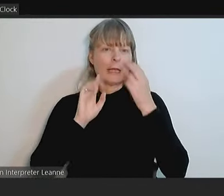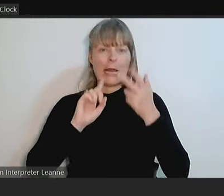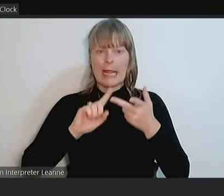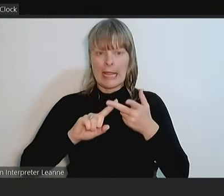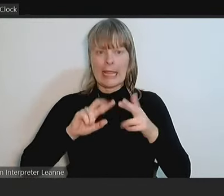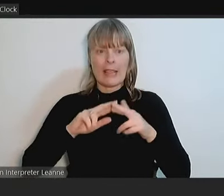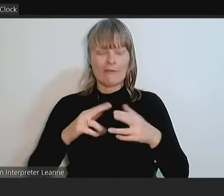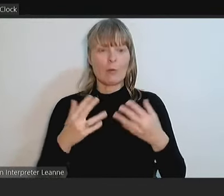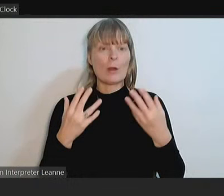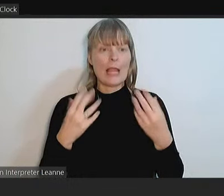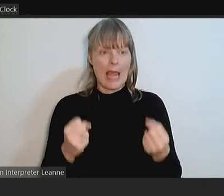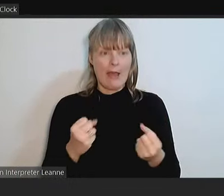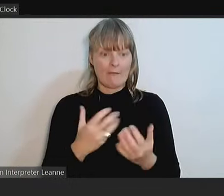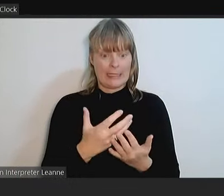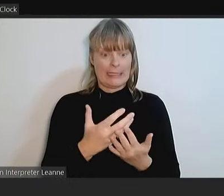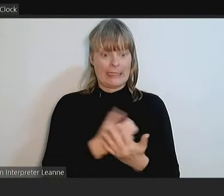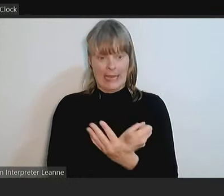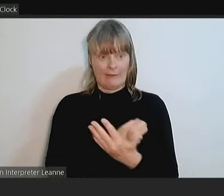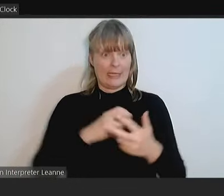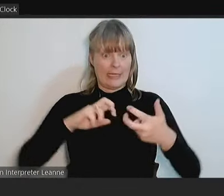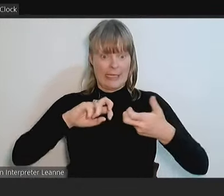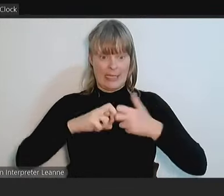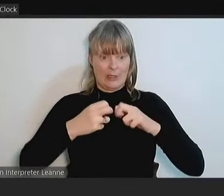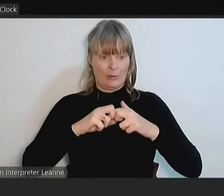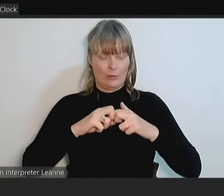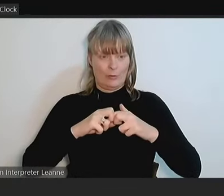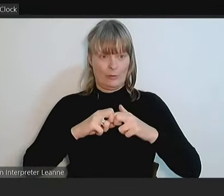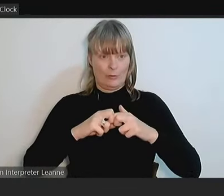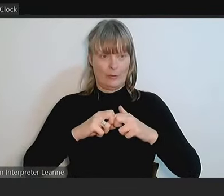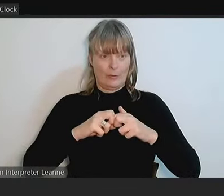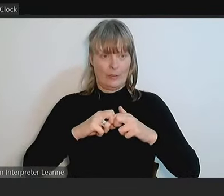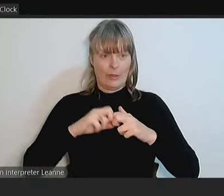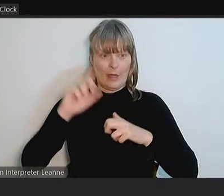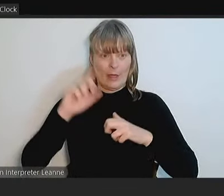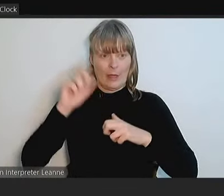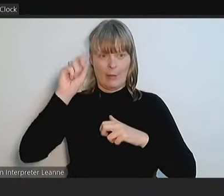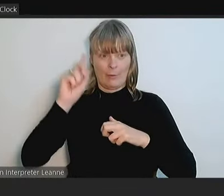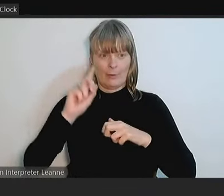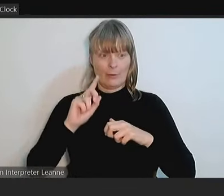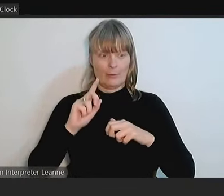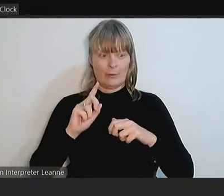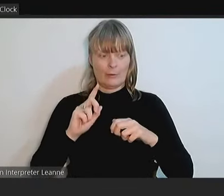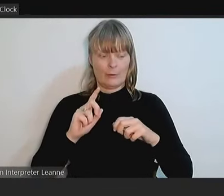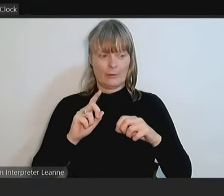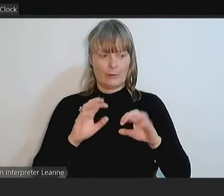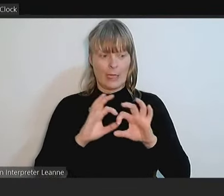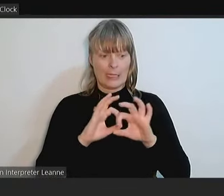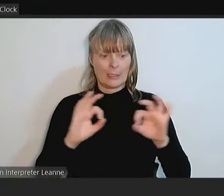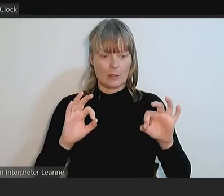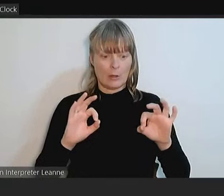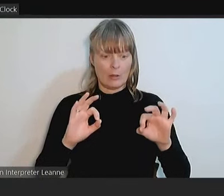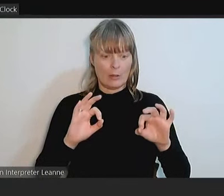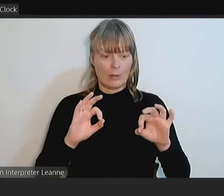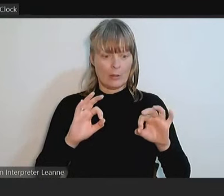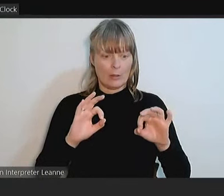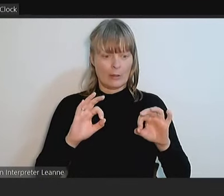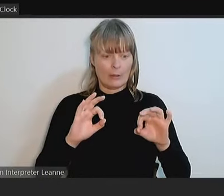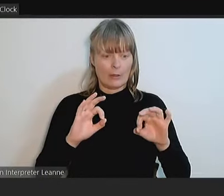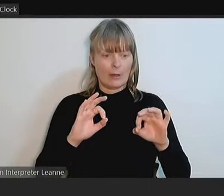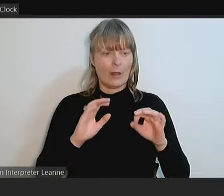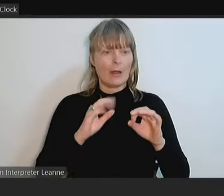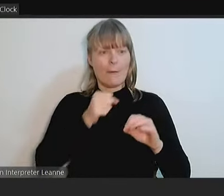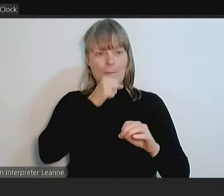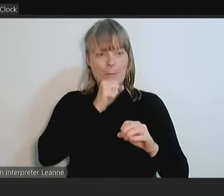that emerged, it is an unmade path. So it is not at the amenity or access standard that you'd want for all